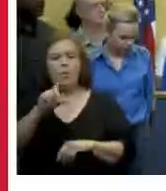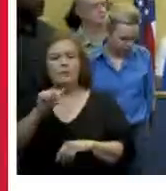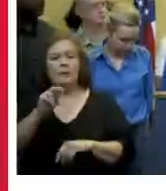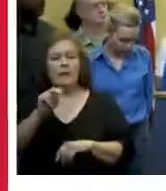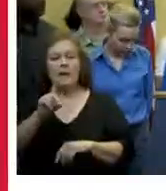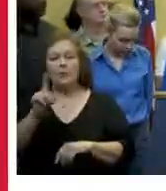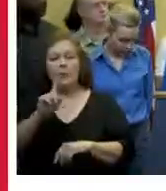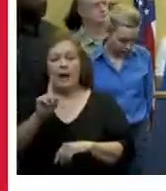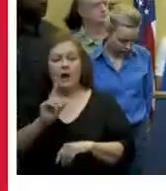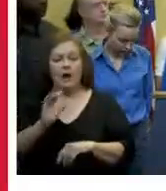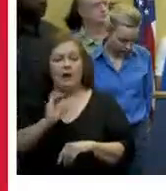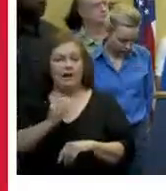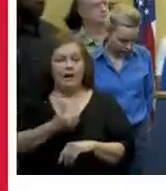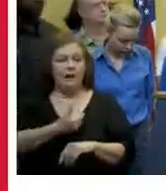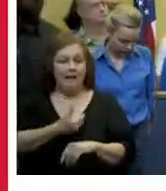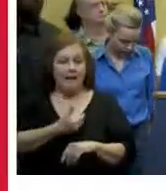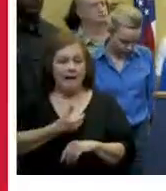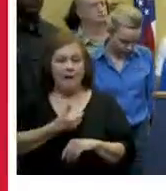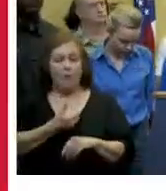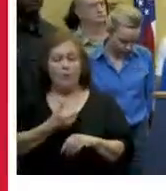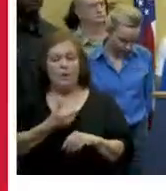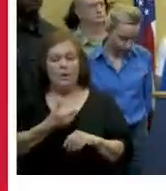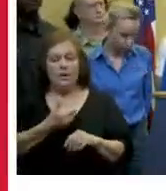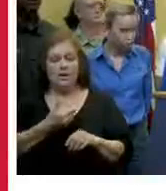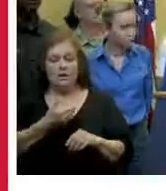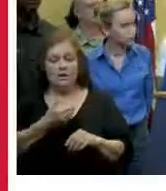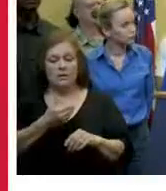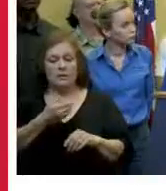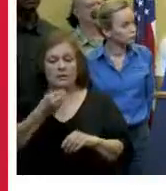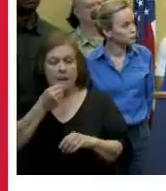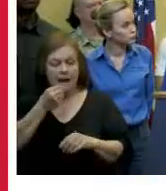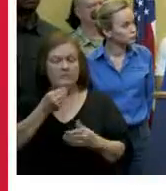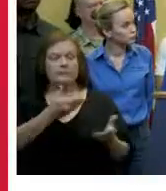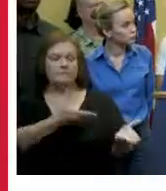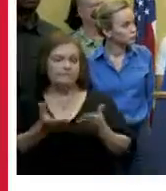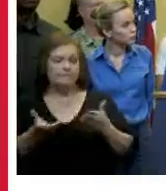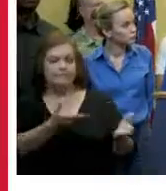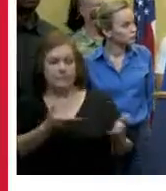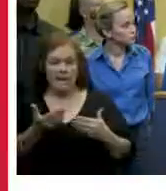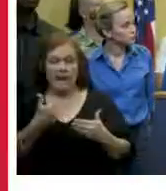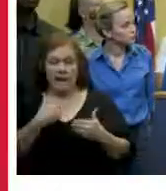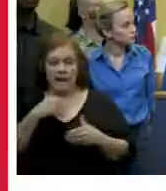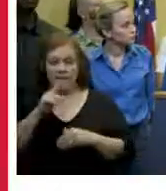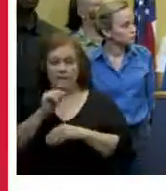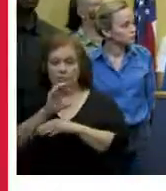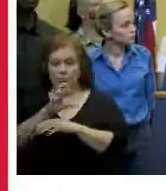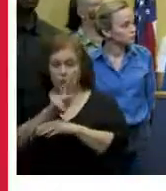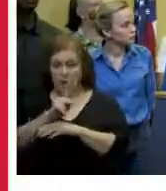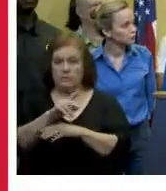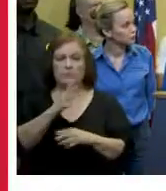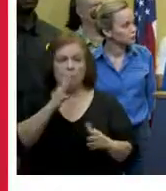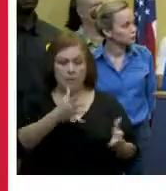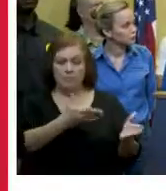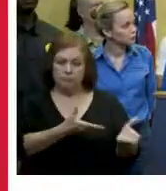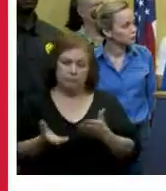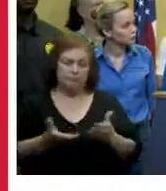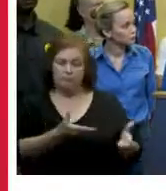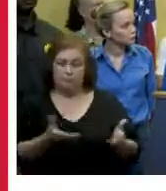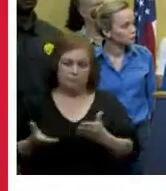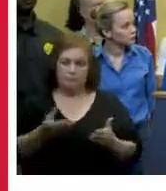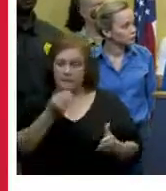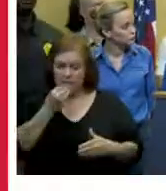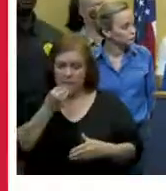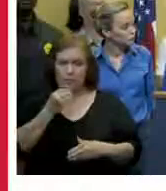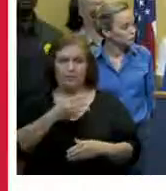all our commodities are we have trucks that are coming that have uh 40 000 uh mres and also 80 000